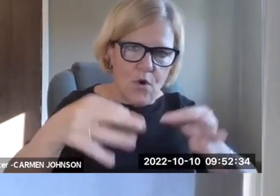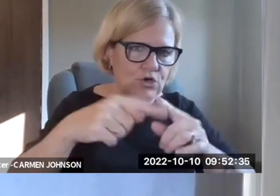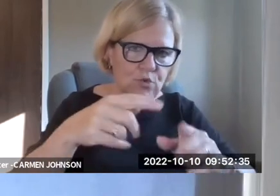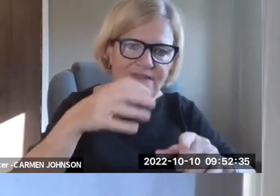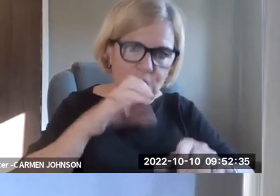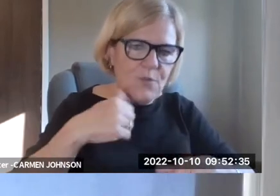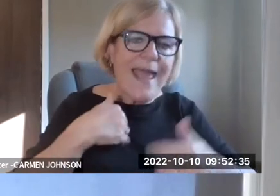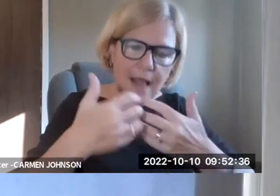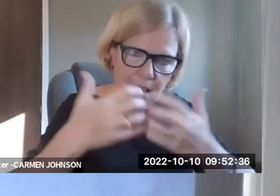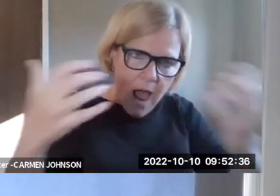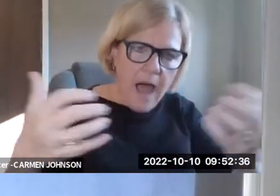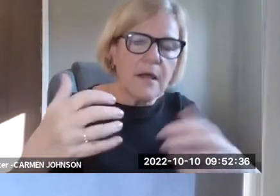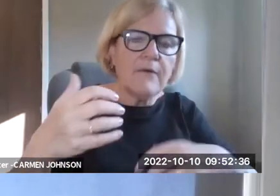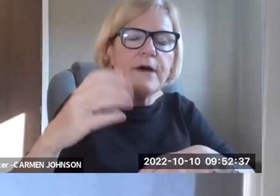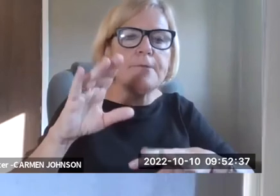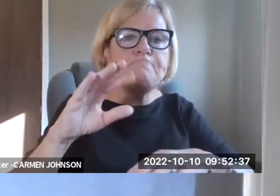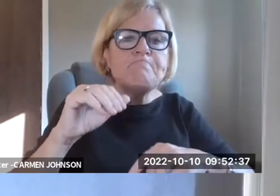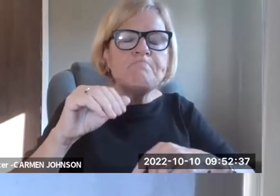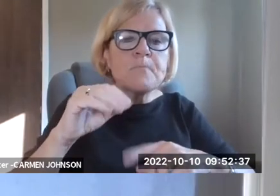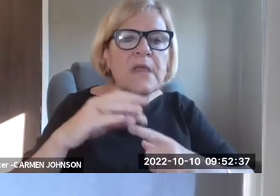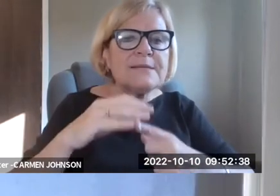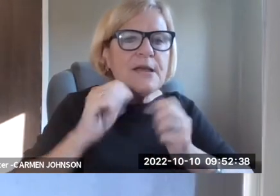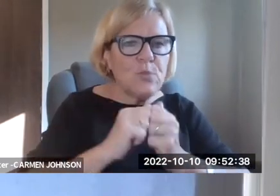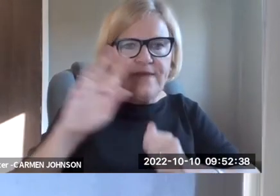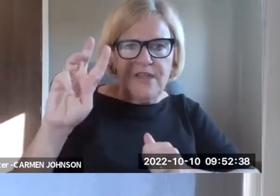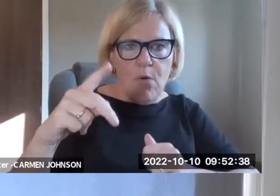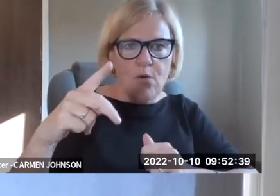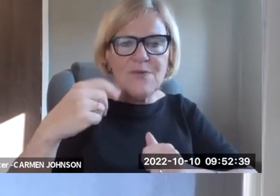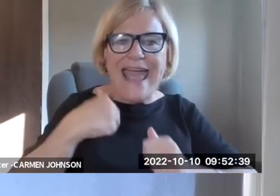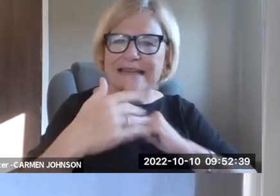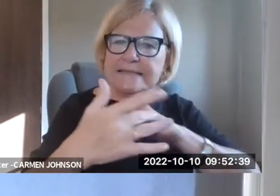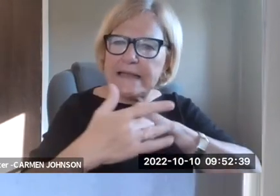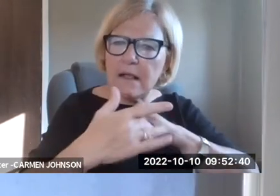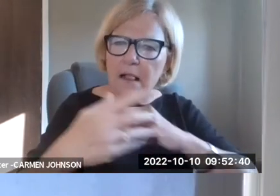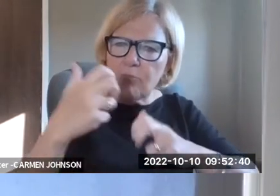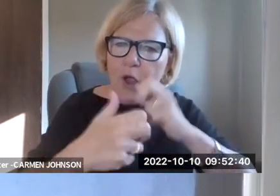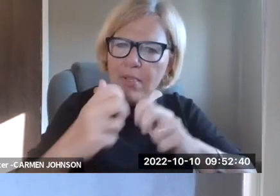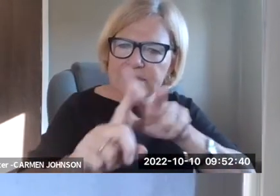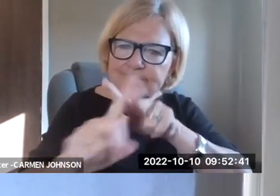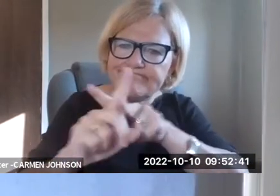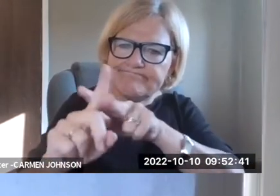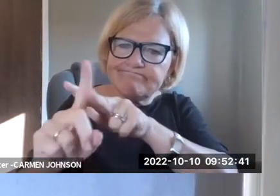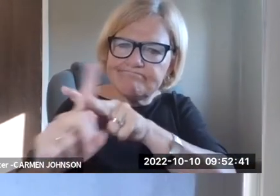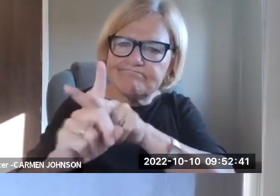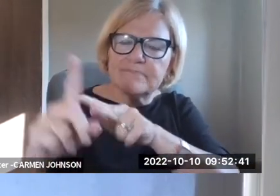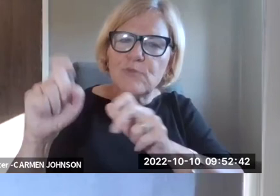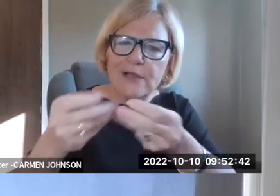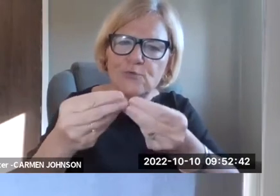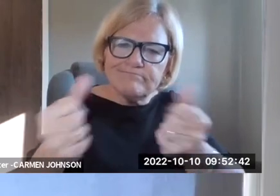monitoring and enforcement provisions. We, we never ended up having to go to court to enforce it. We did have a lot of, um,